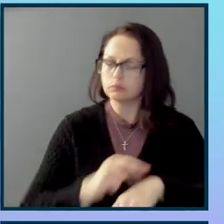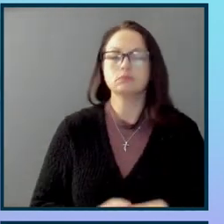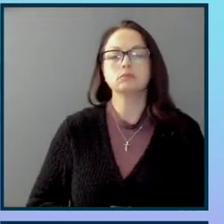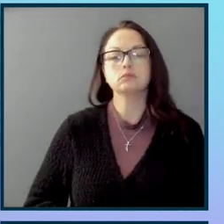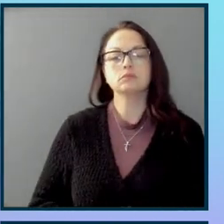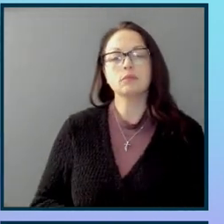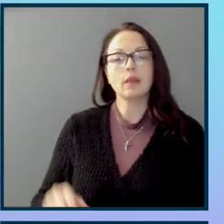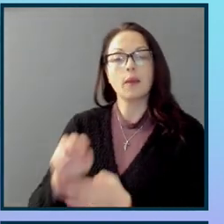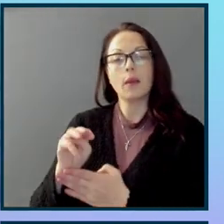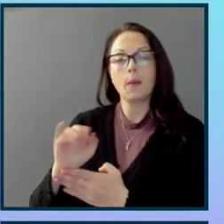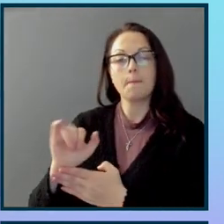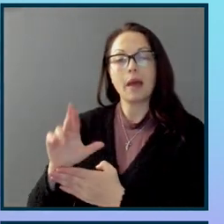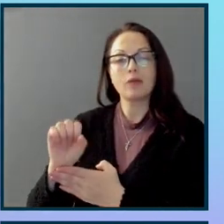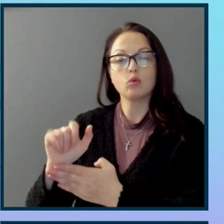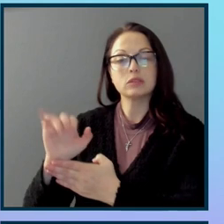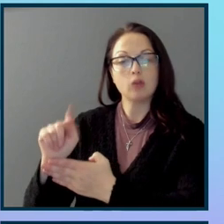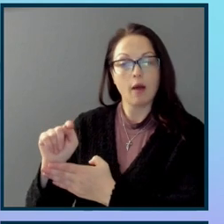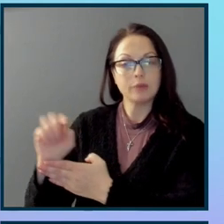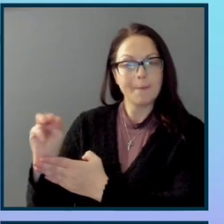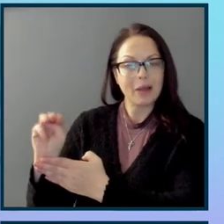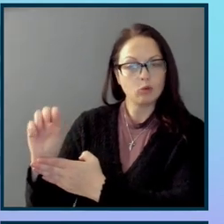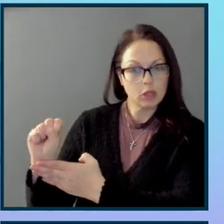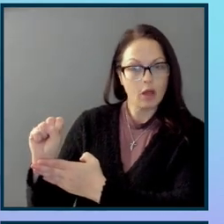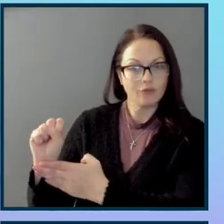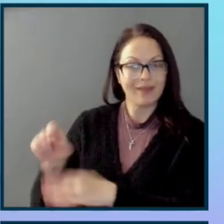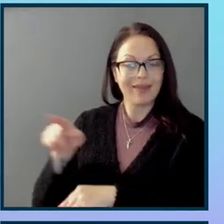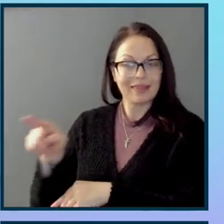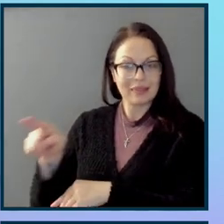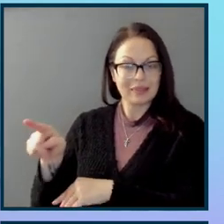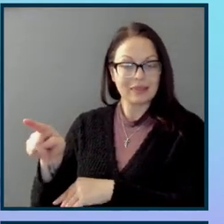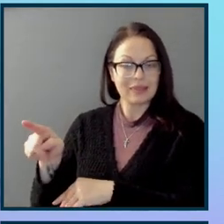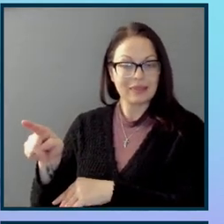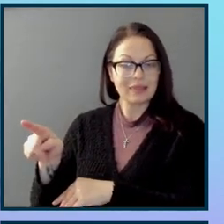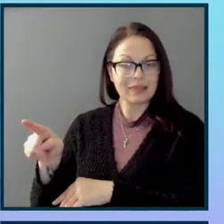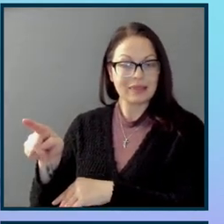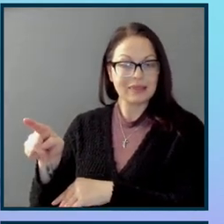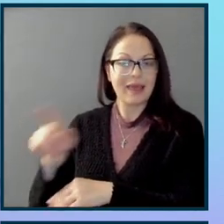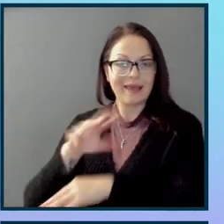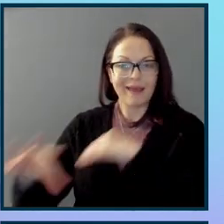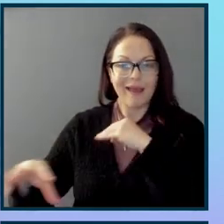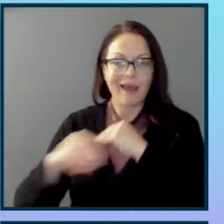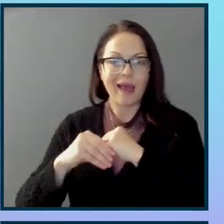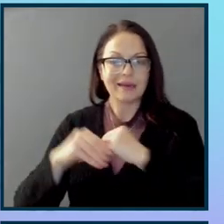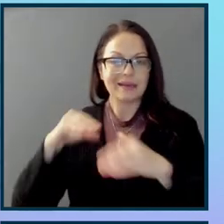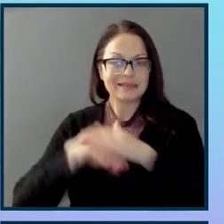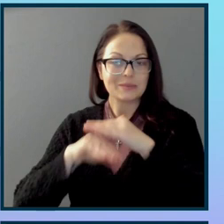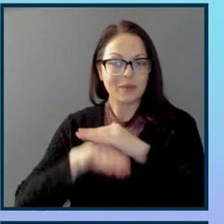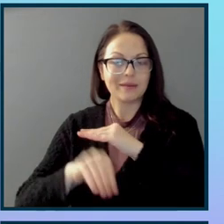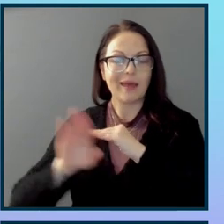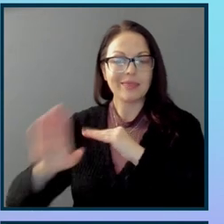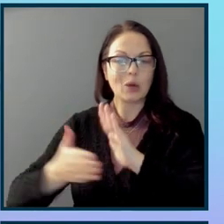Microsoft did something incredible. They made accessibility, they built in accessibility into their operating